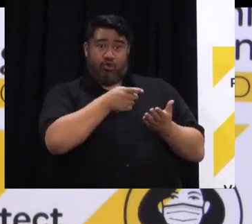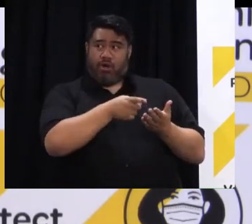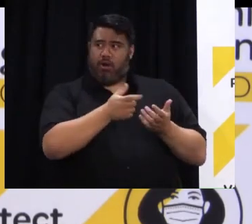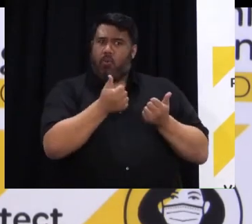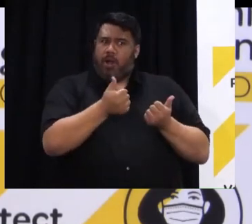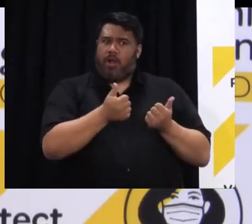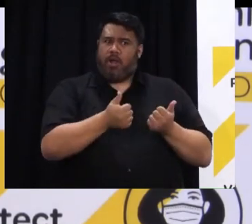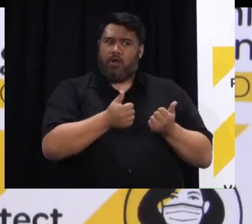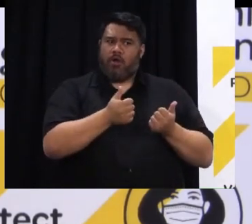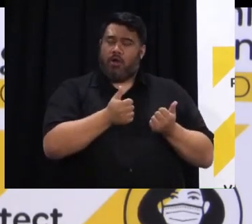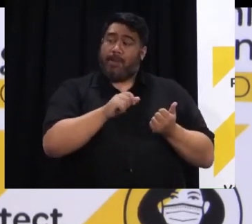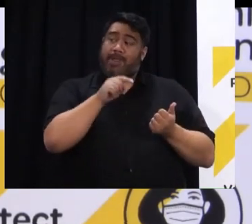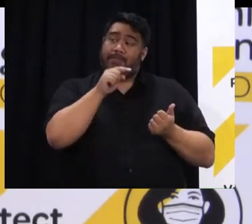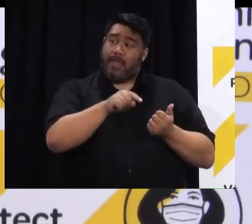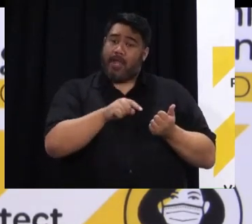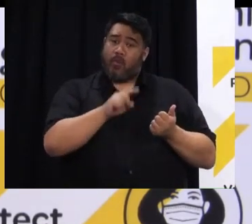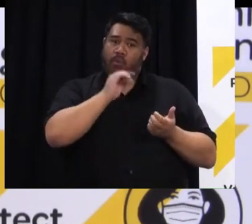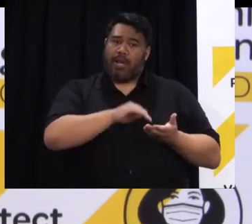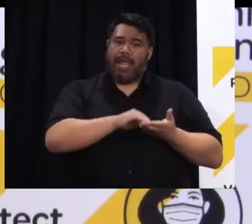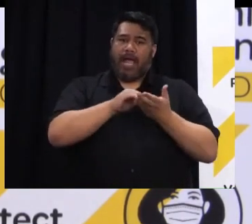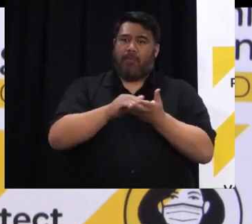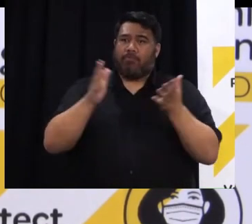number of Māori vaccination rates?